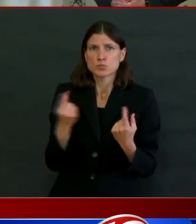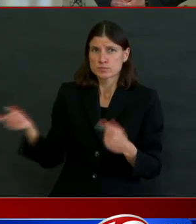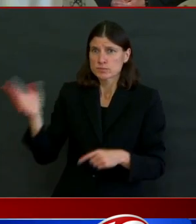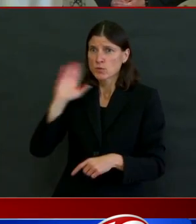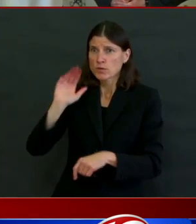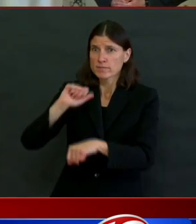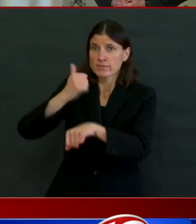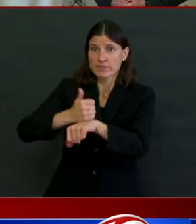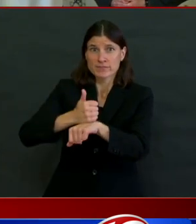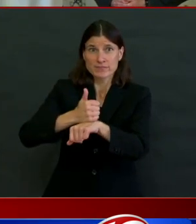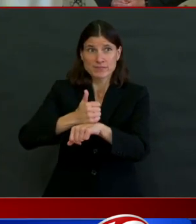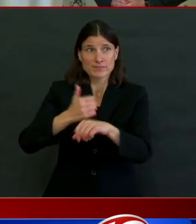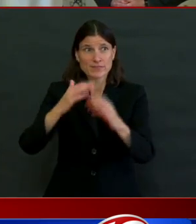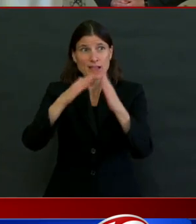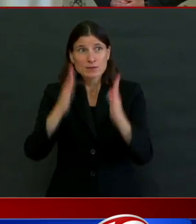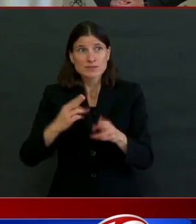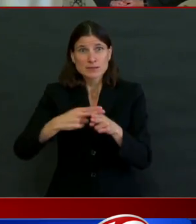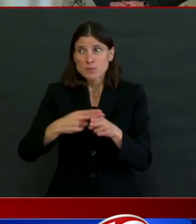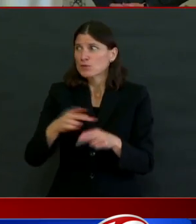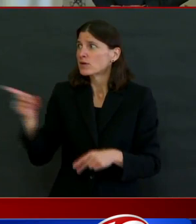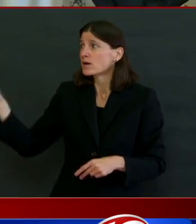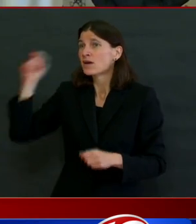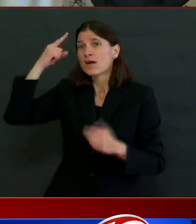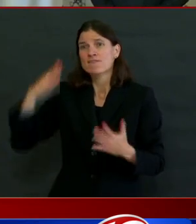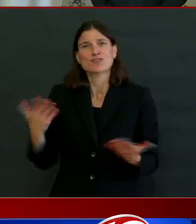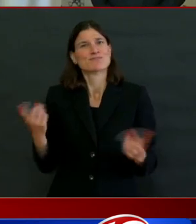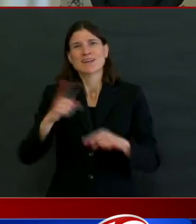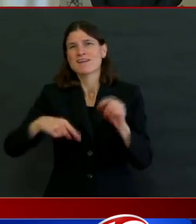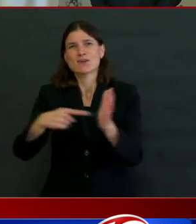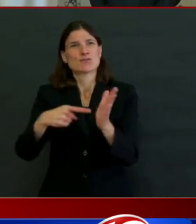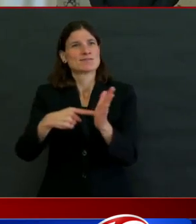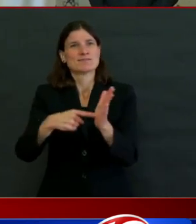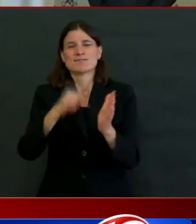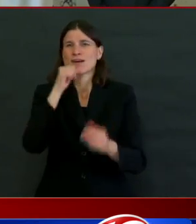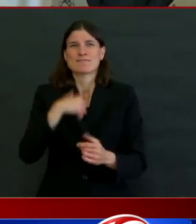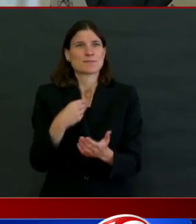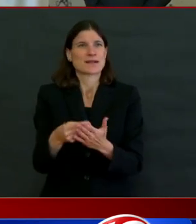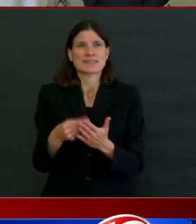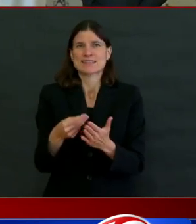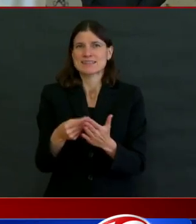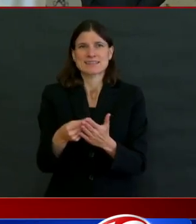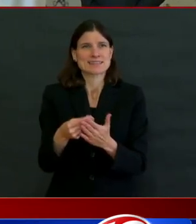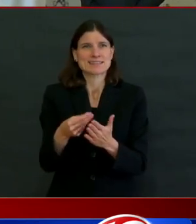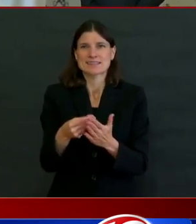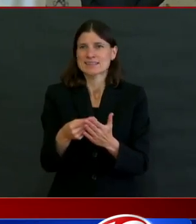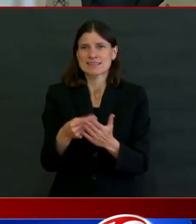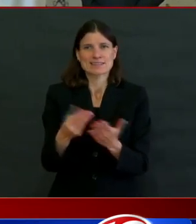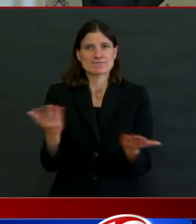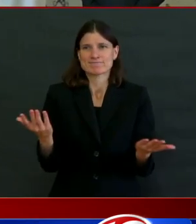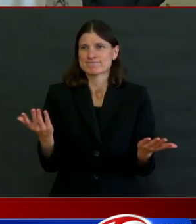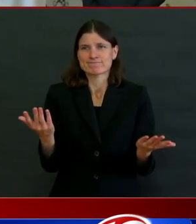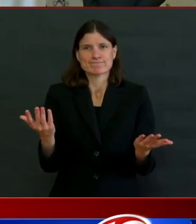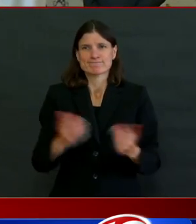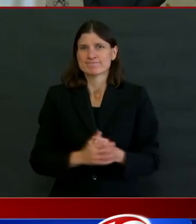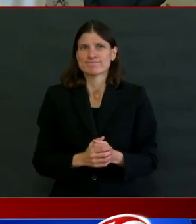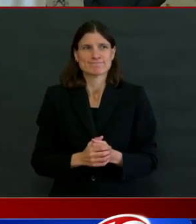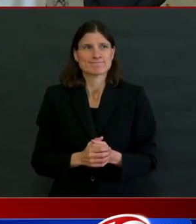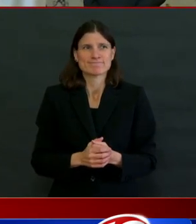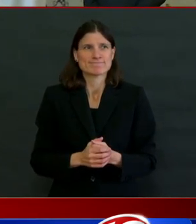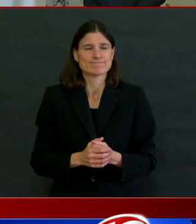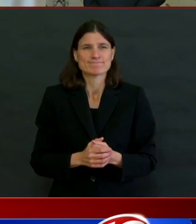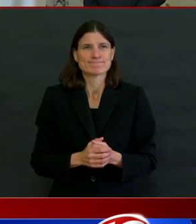housing and need to self-quarantine? Yes, we are. Thank you. So, first of all, I want to remind everyone, we do have the hotel